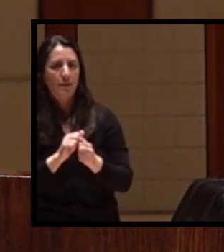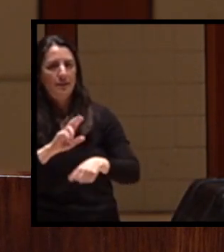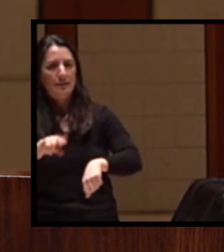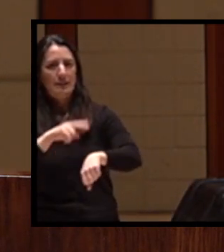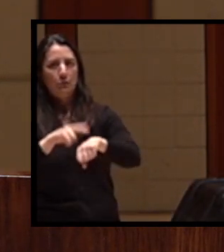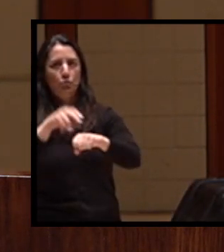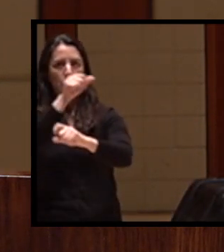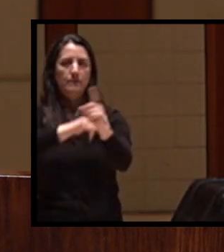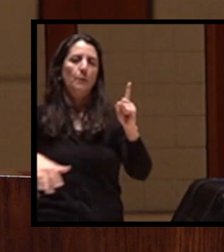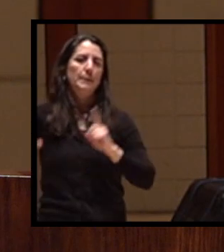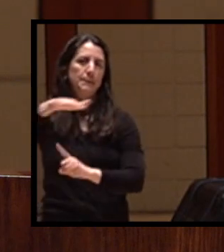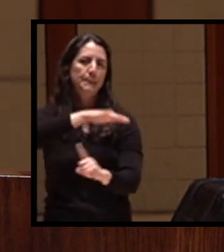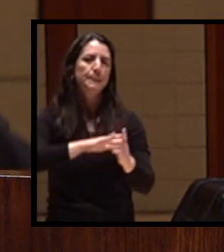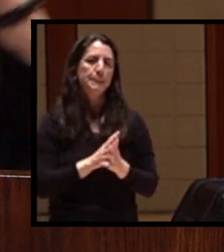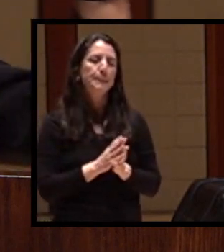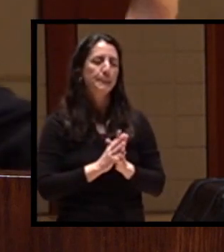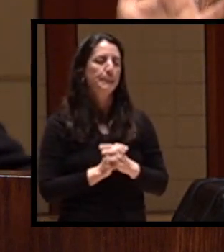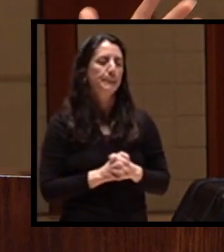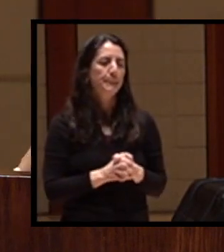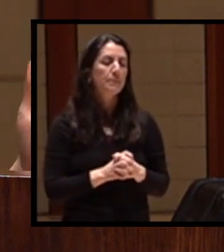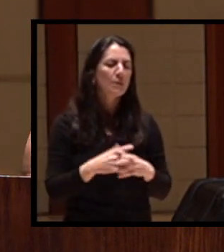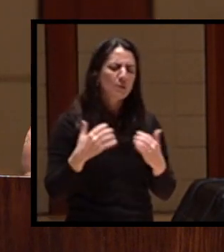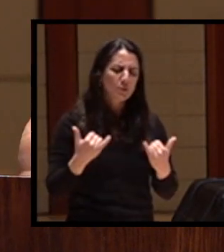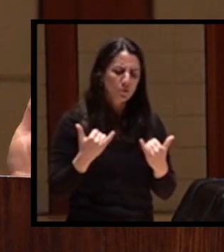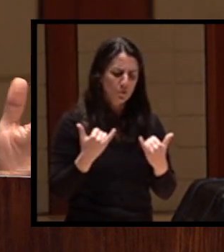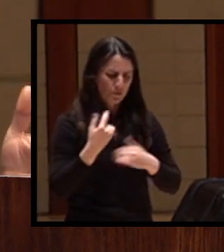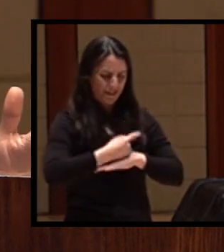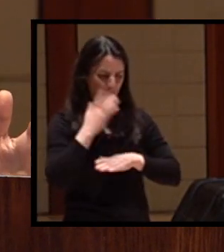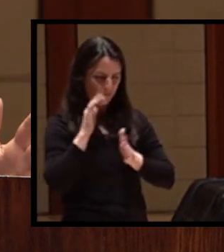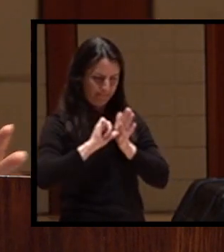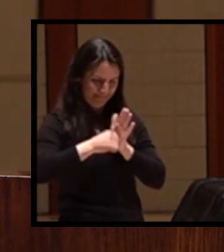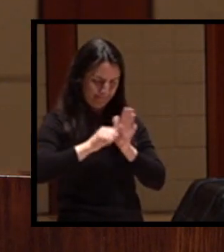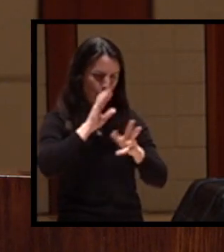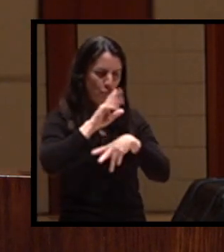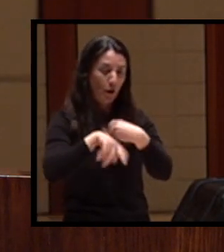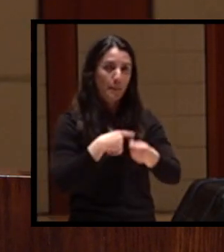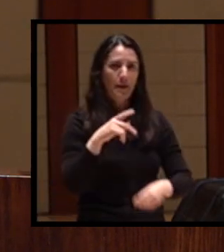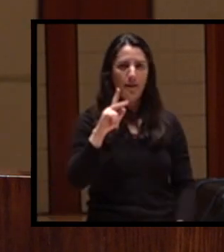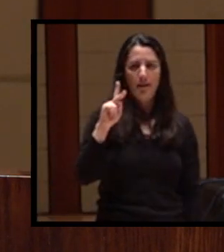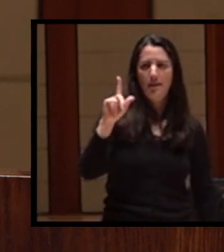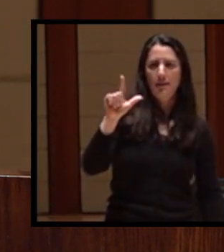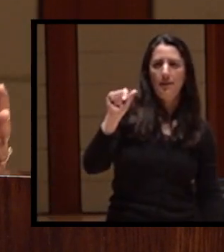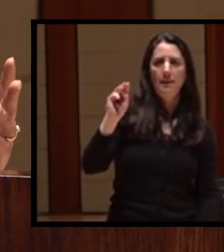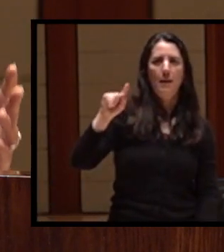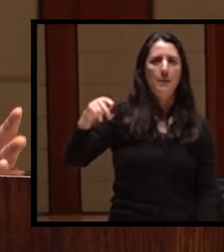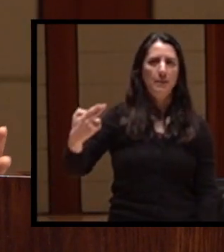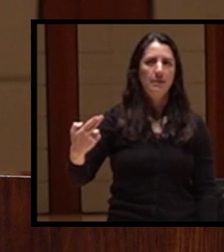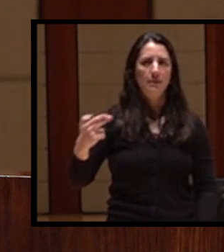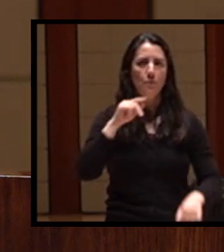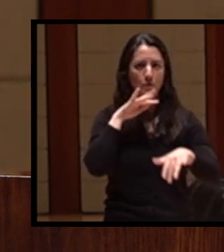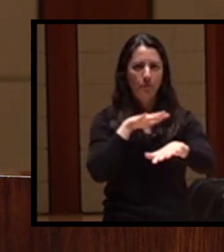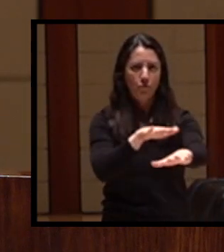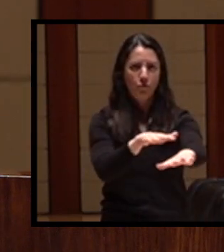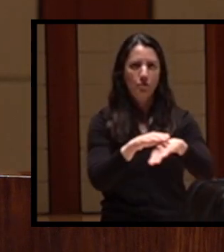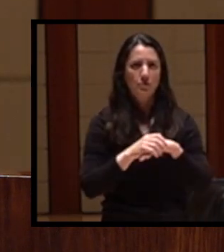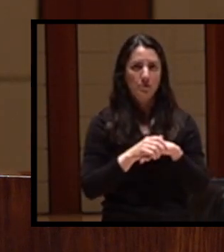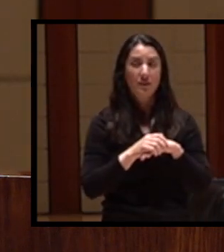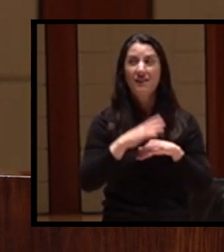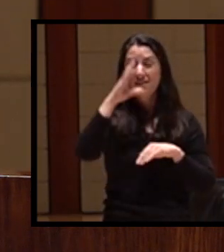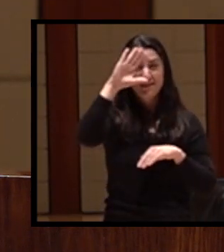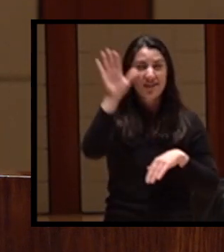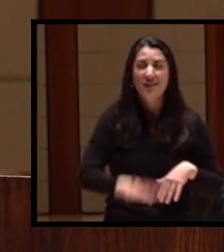Klamath River. So across the national landscape the Klamath is known as one of the most complex water